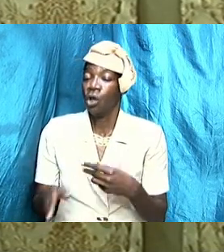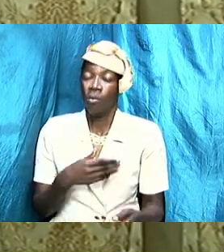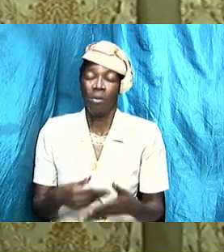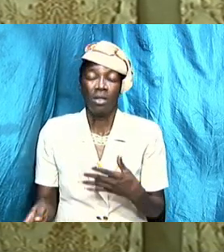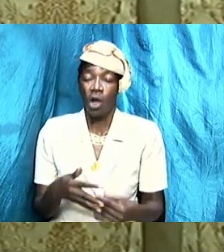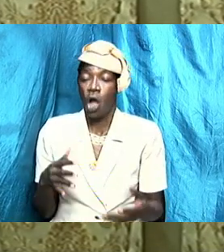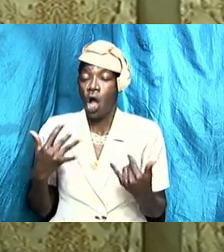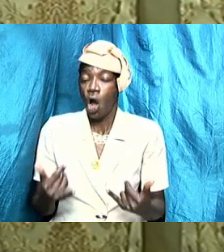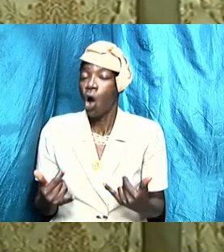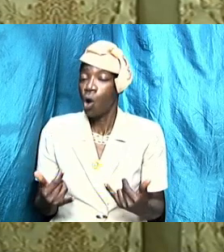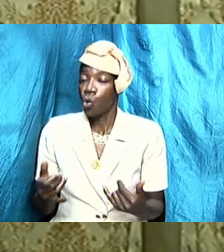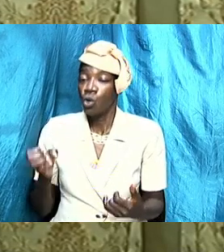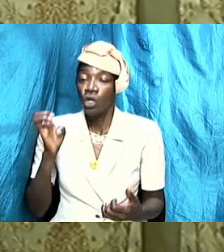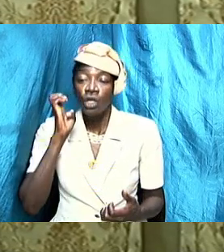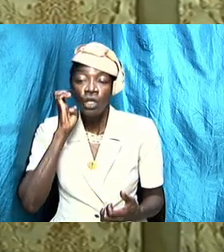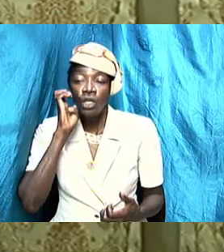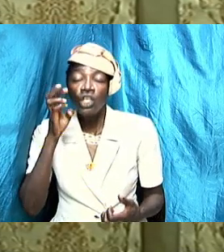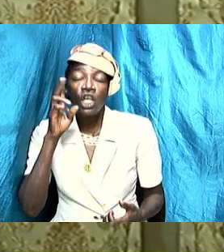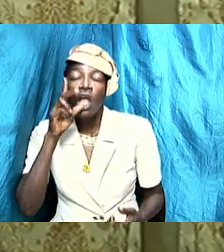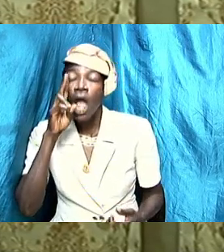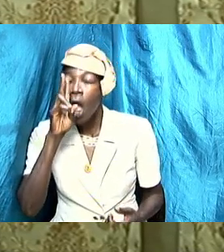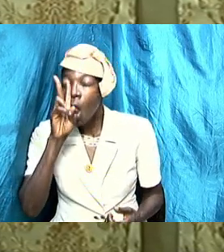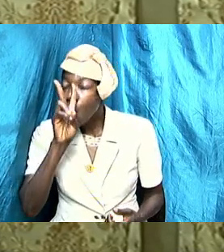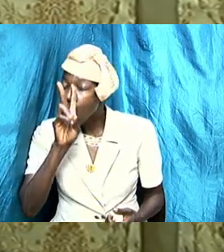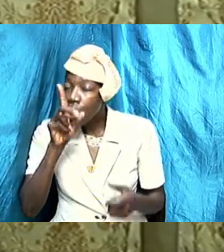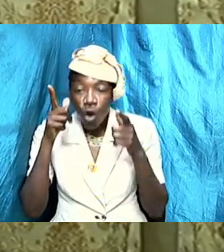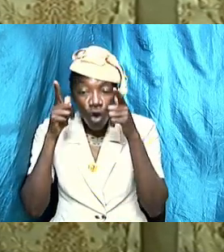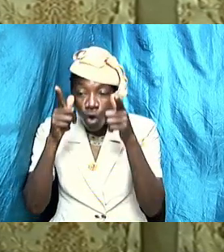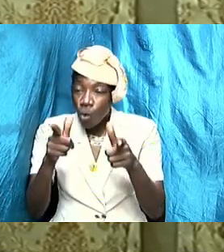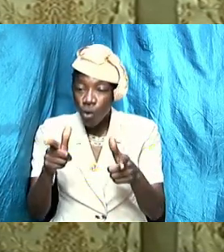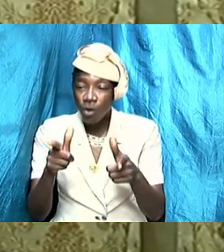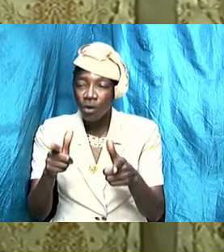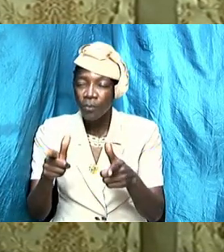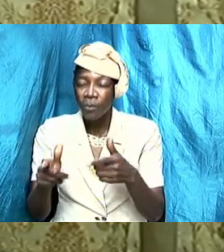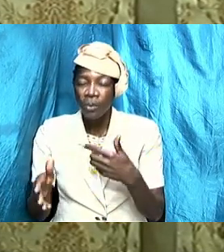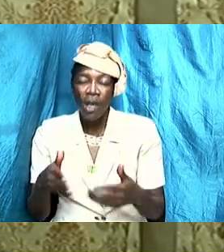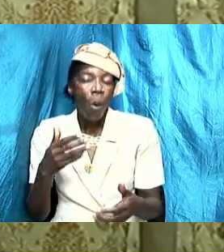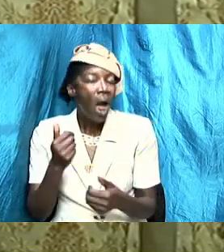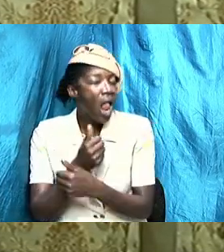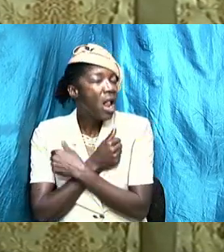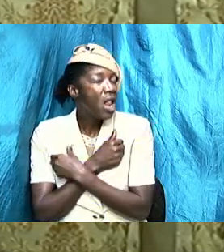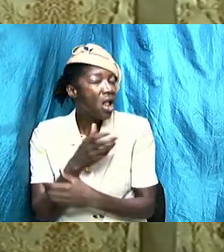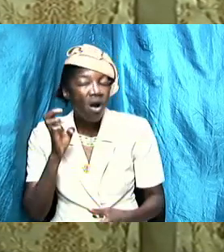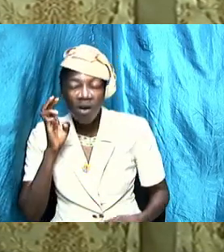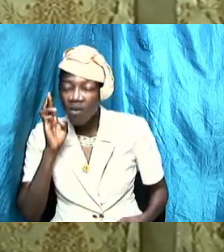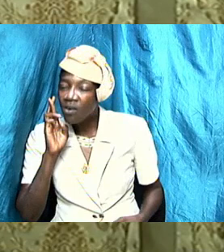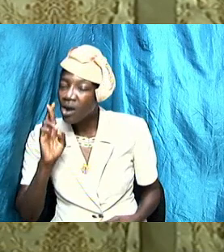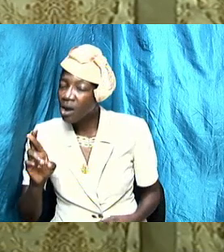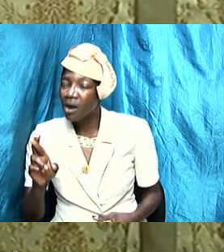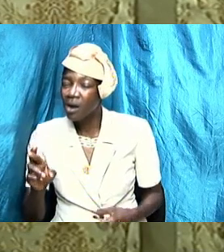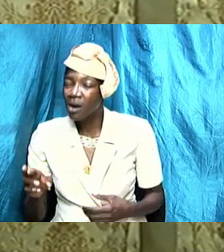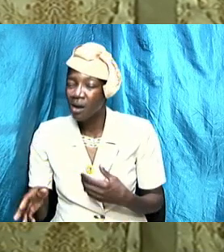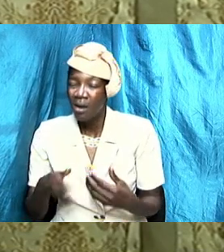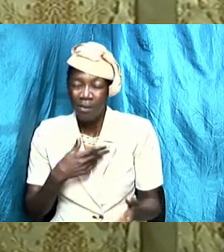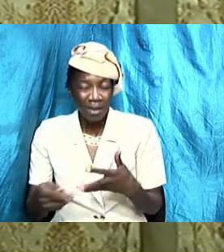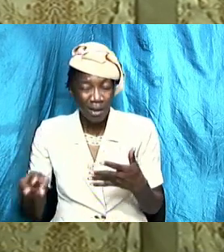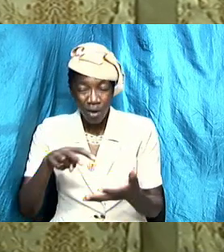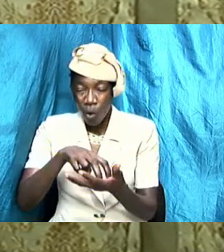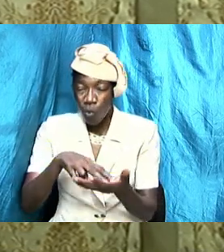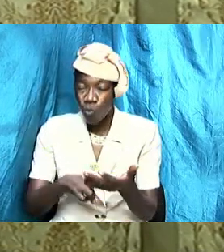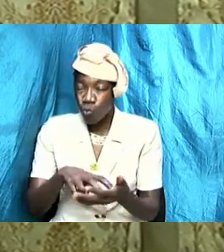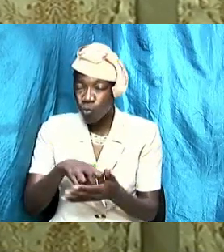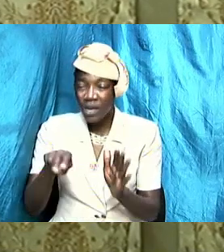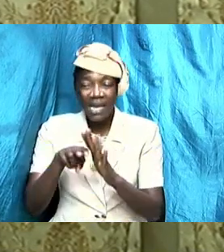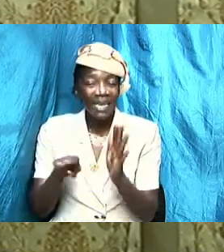this time I will love her irrespective of some of the weaknesses at this time I will love her